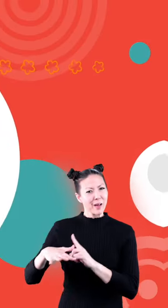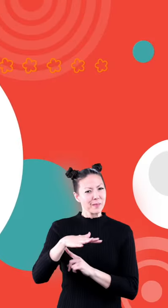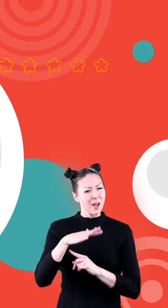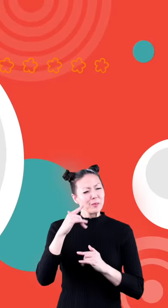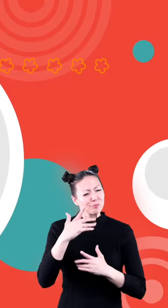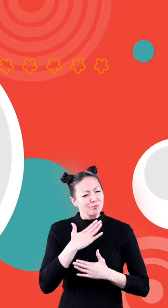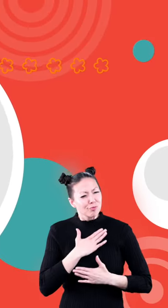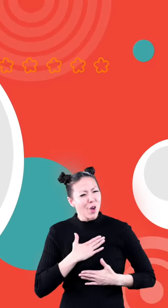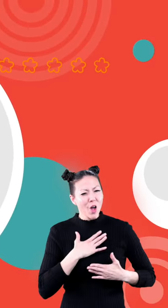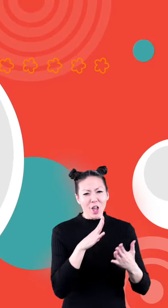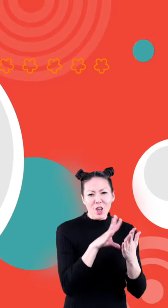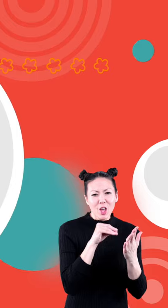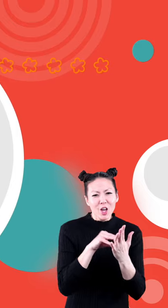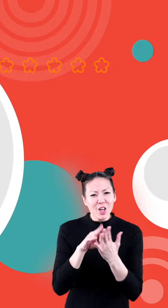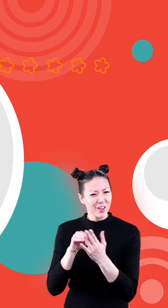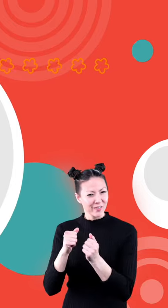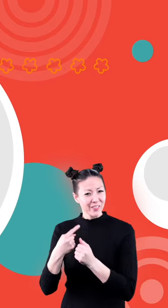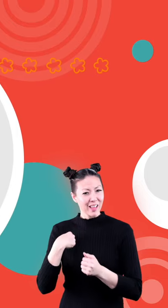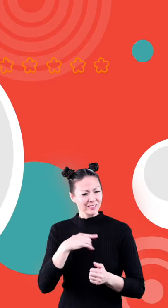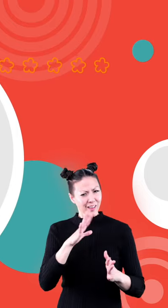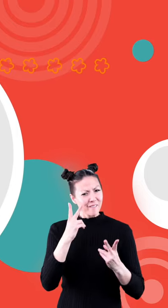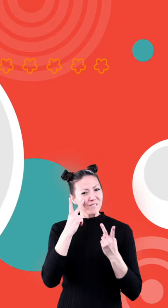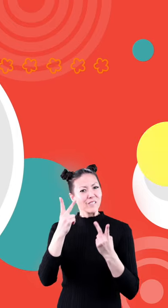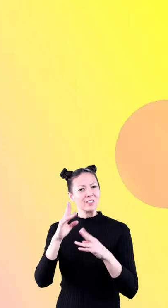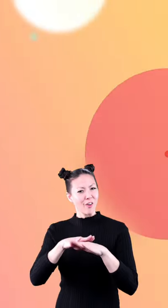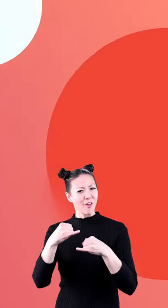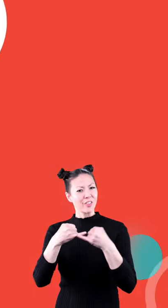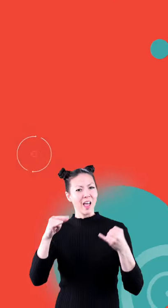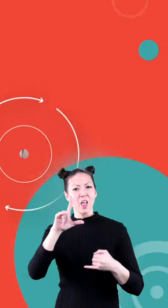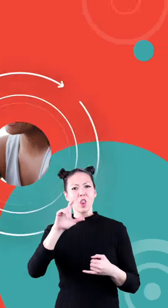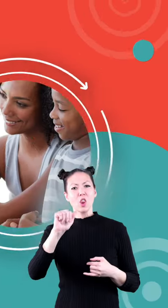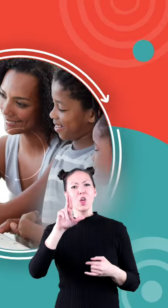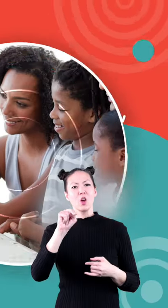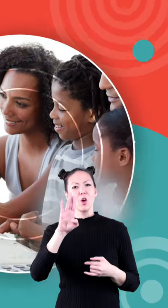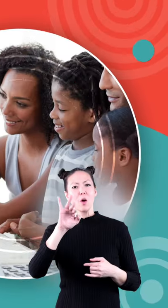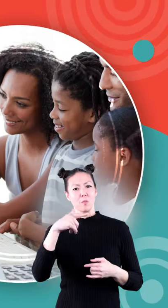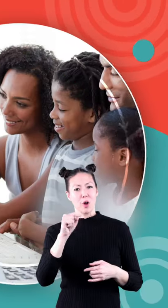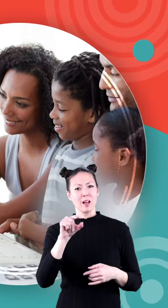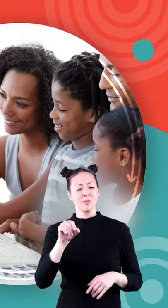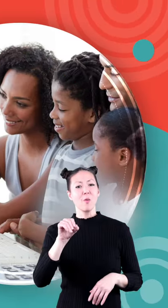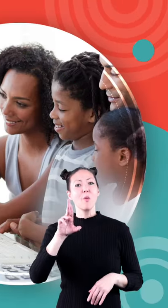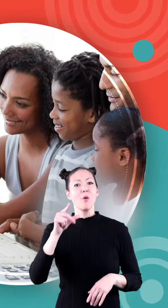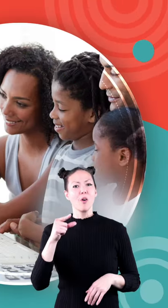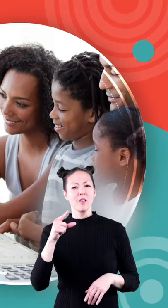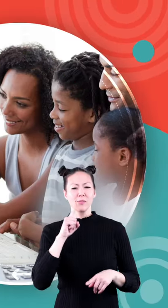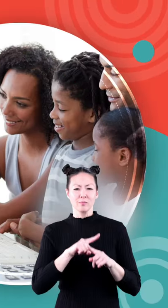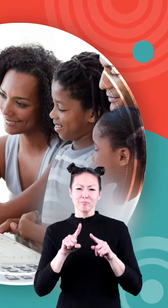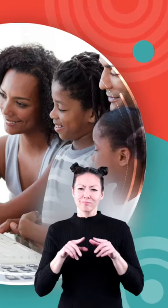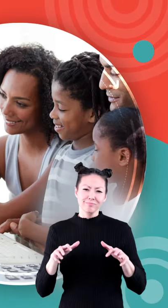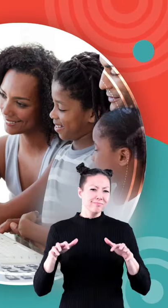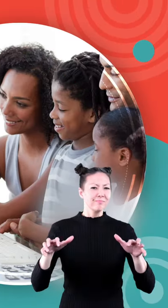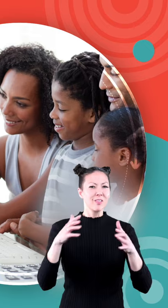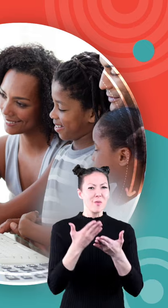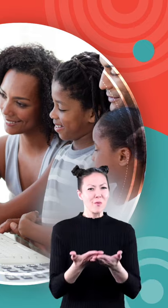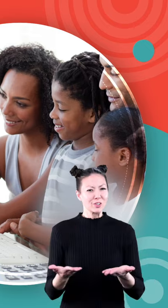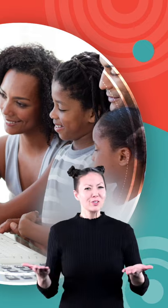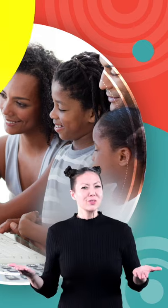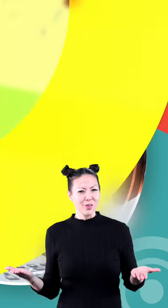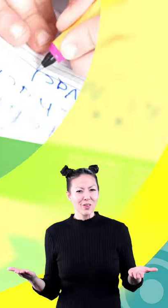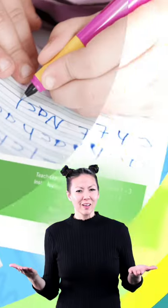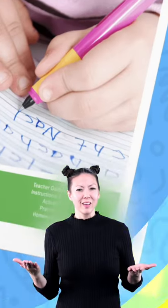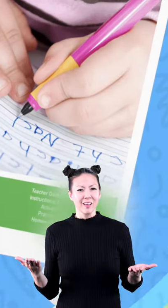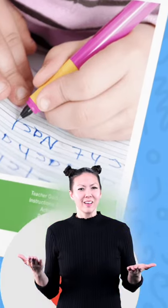hope you had fun learning with us visit us at learnbright.org for thousands of free